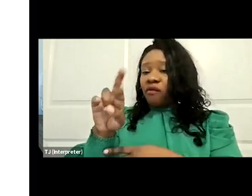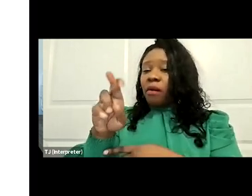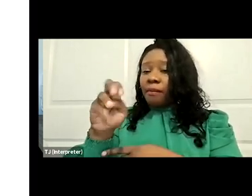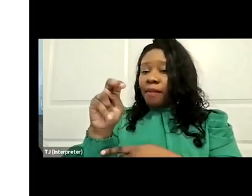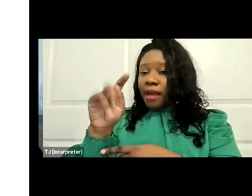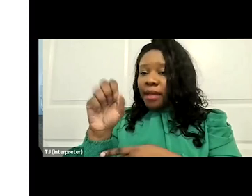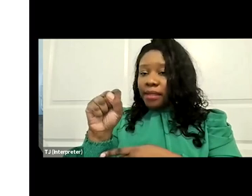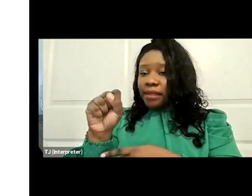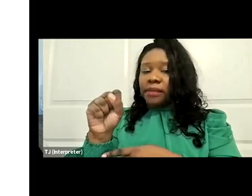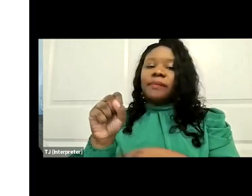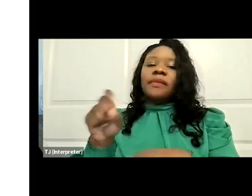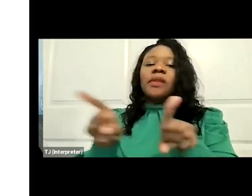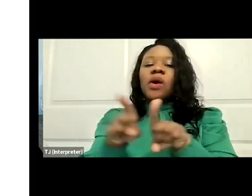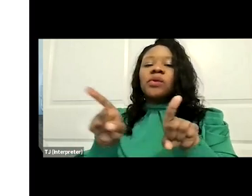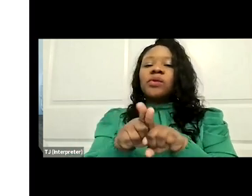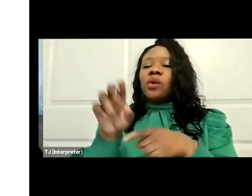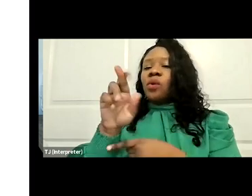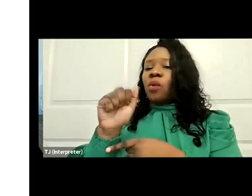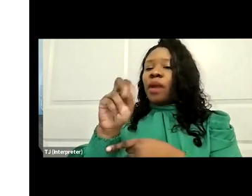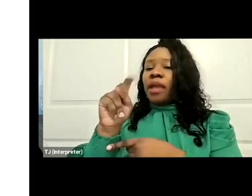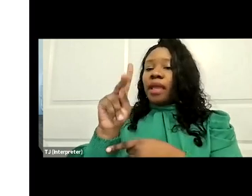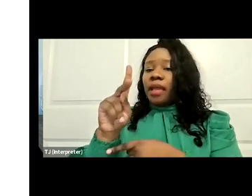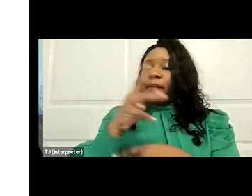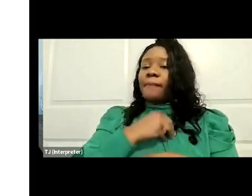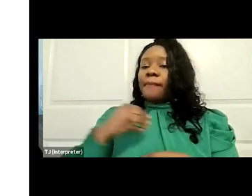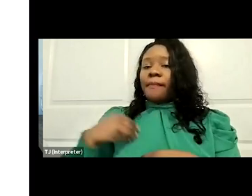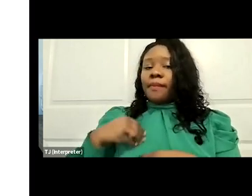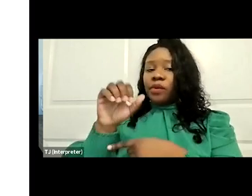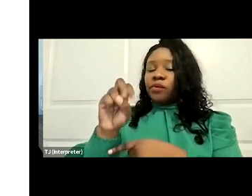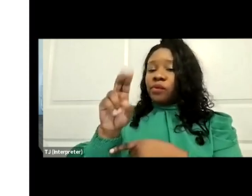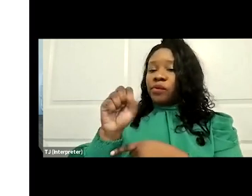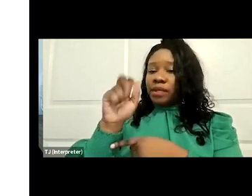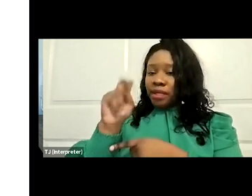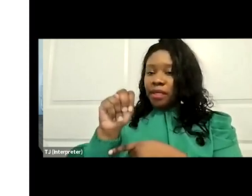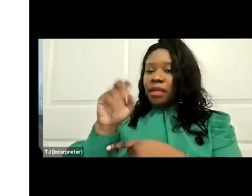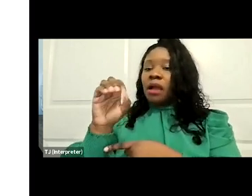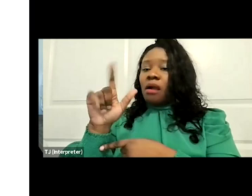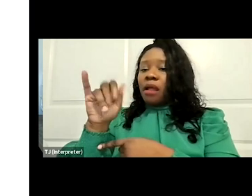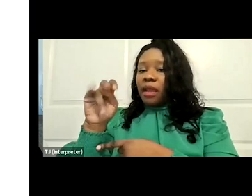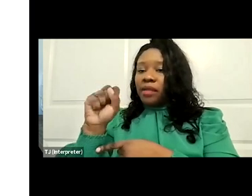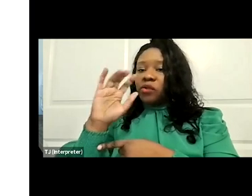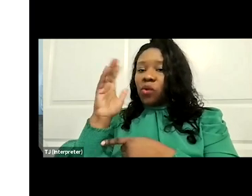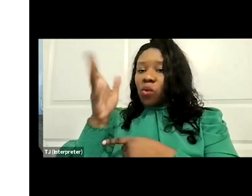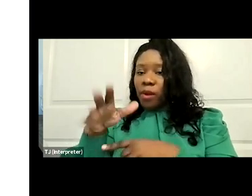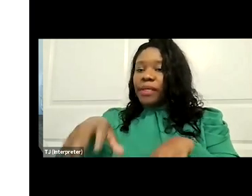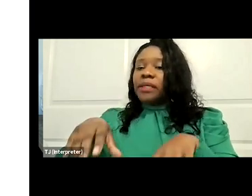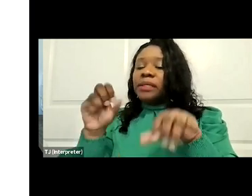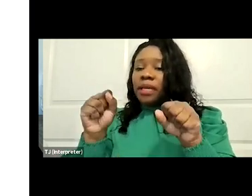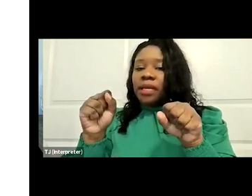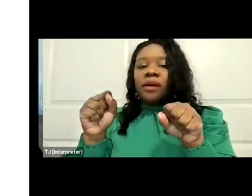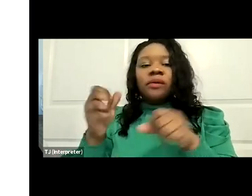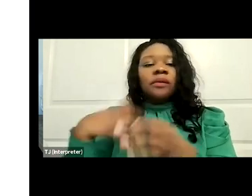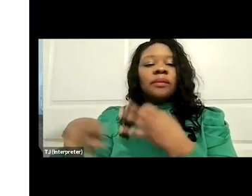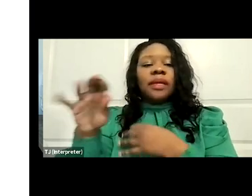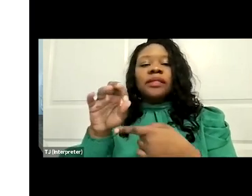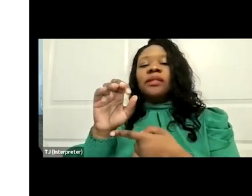Susan Collins will be taking over for a retiring Richard Shelby of Alabama.